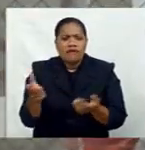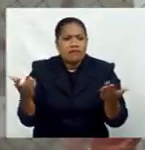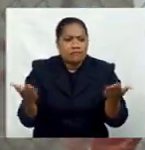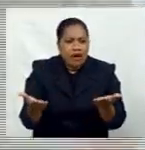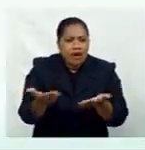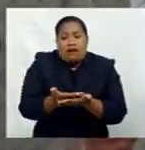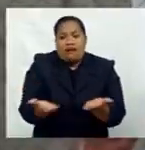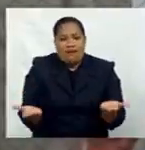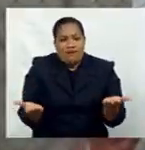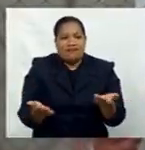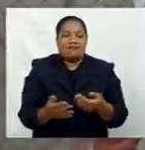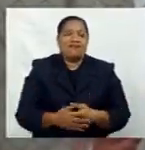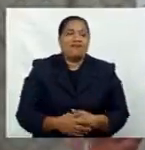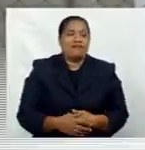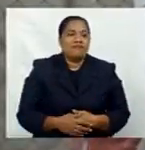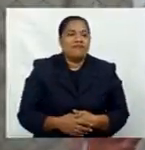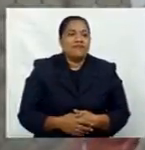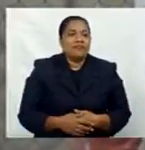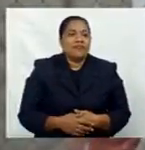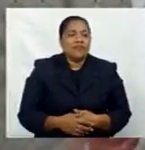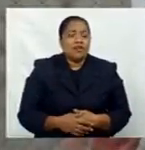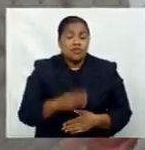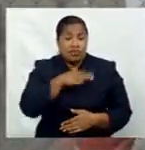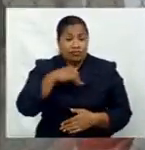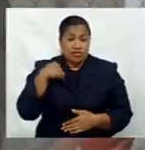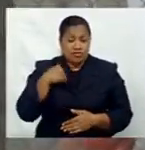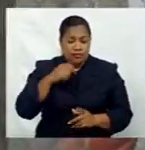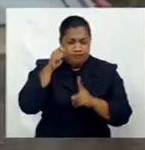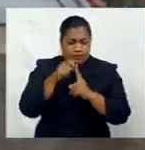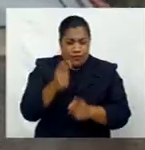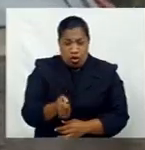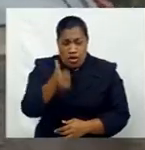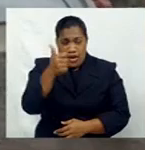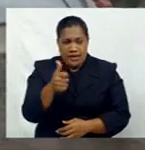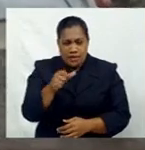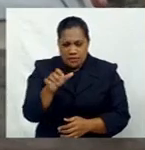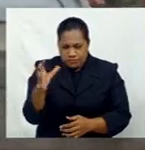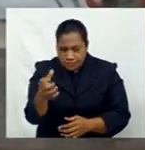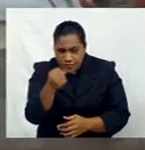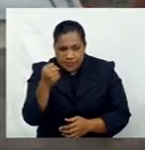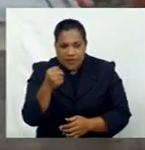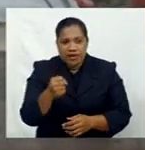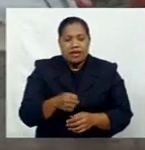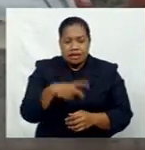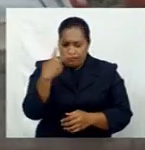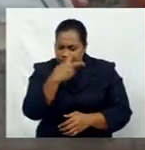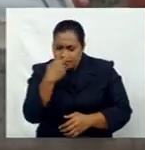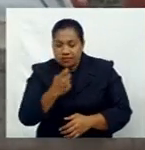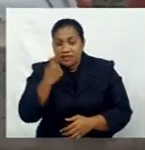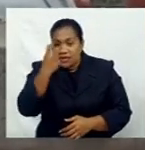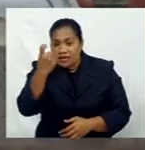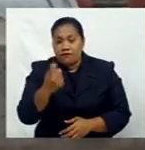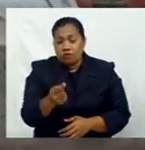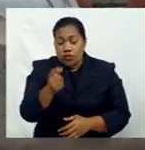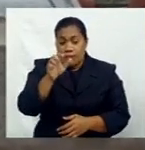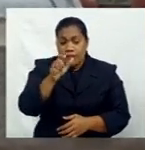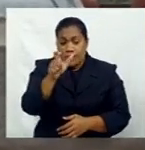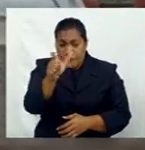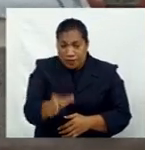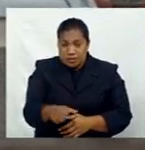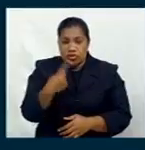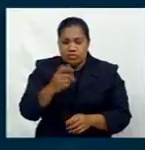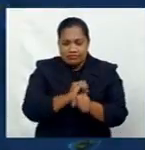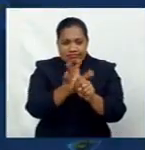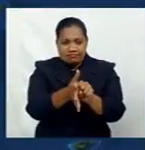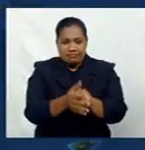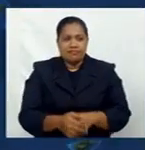ministry is targeting resources towards early detection, monitoring and care of persons with COVID-19 who are at higher risk. Those who are